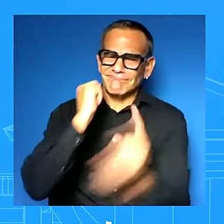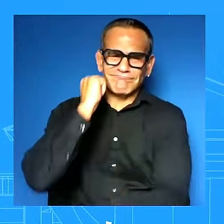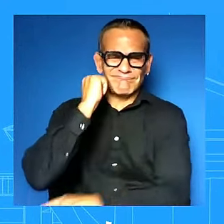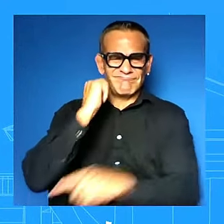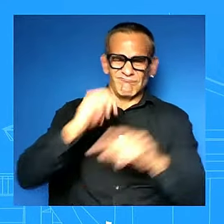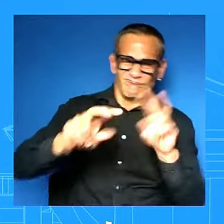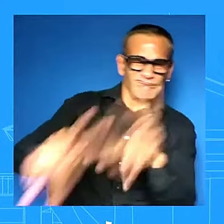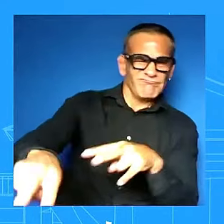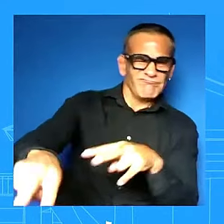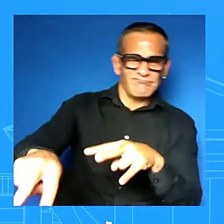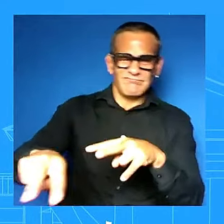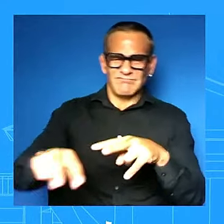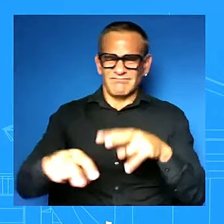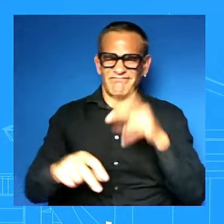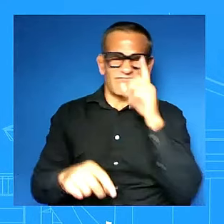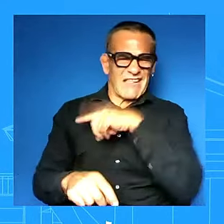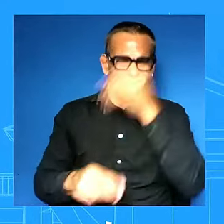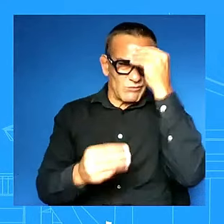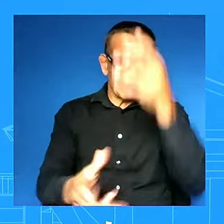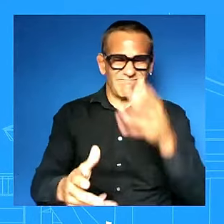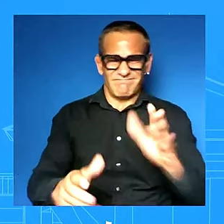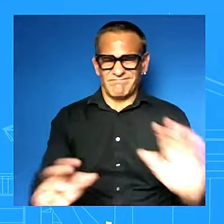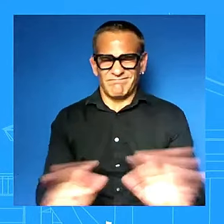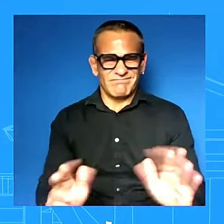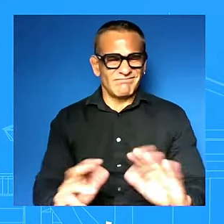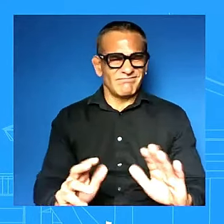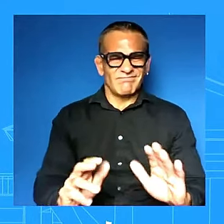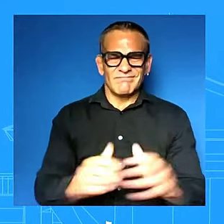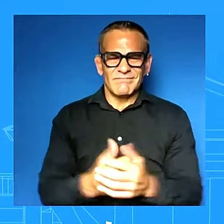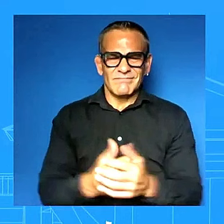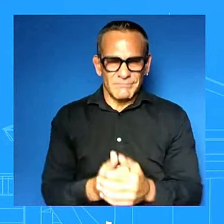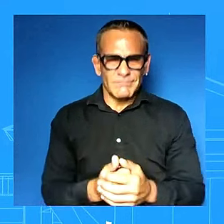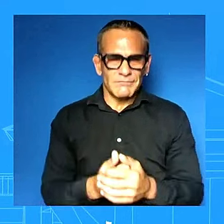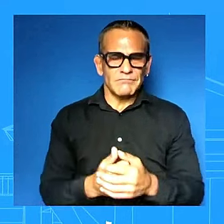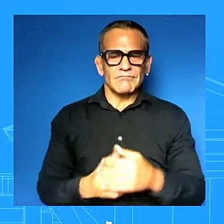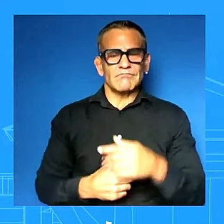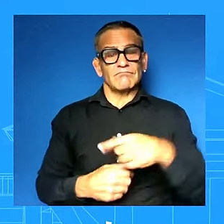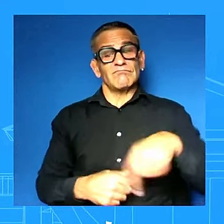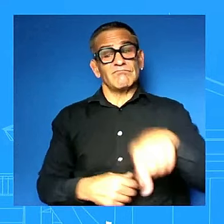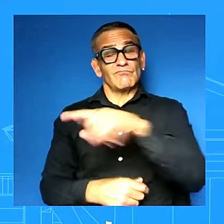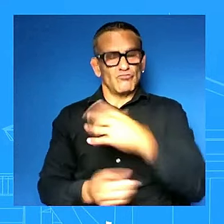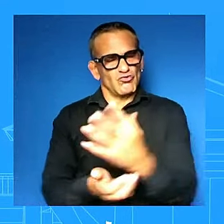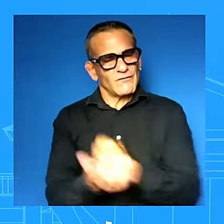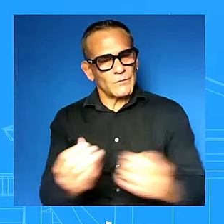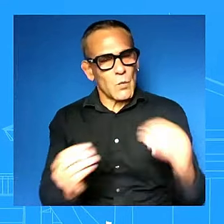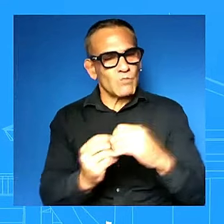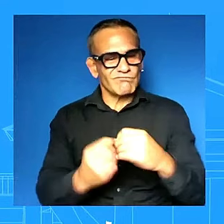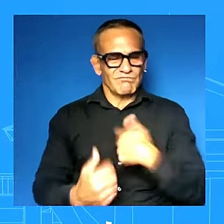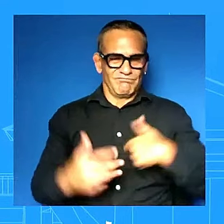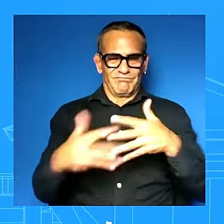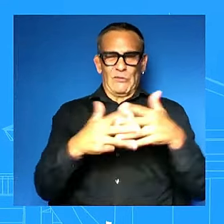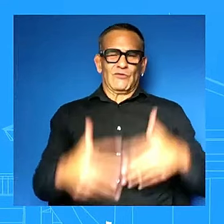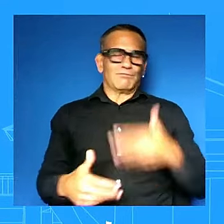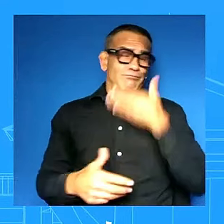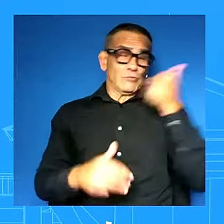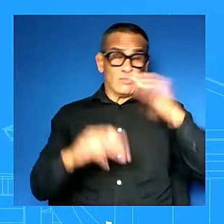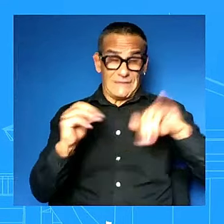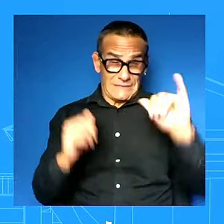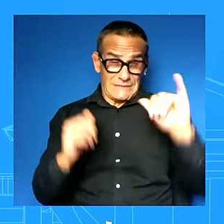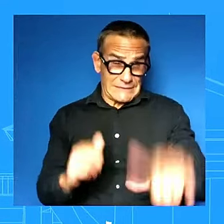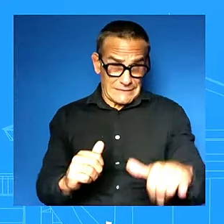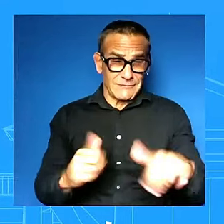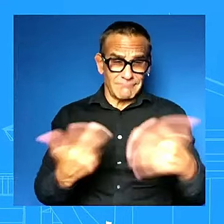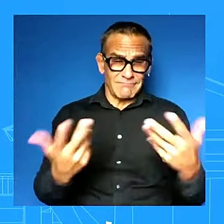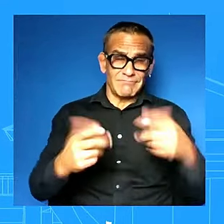deserve more and again this is i talk about our shared values that's what the president wants he wants to be able to